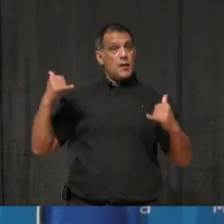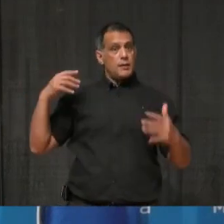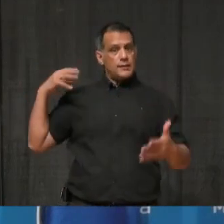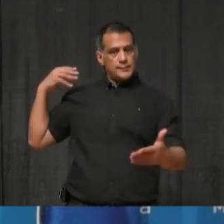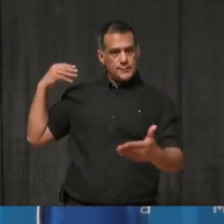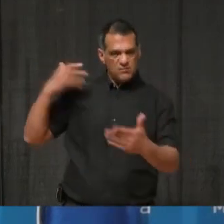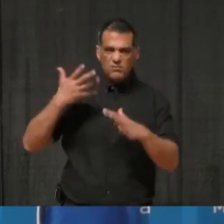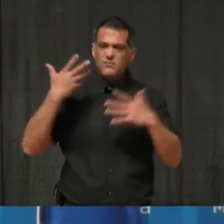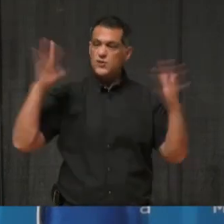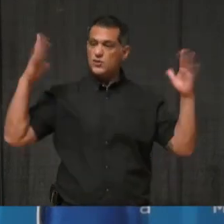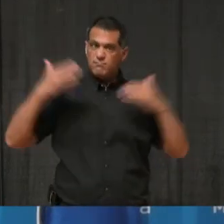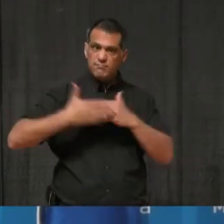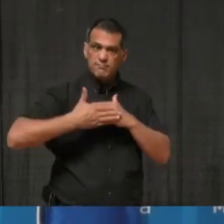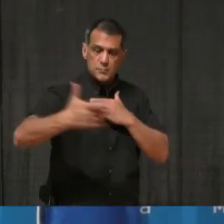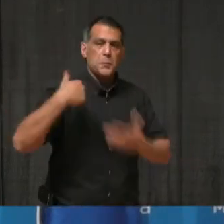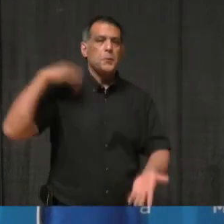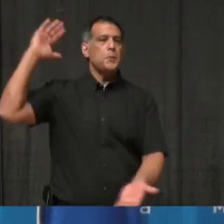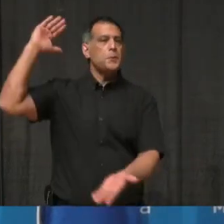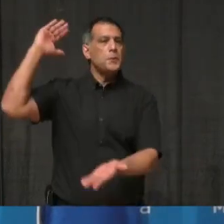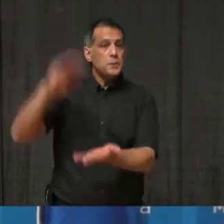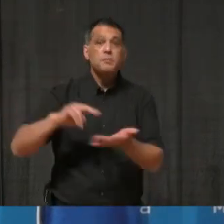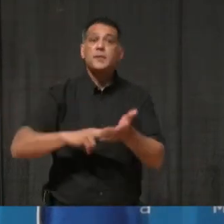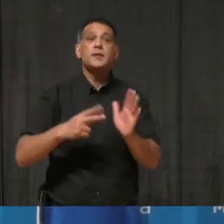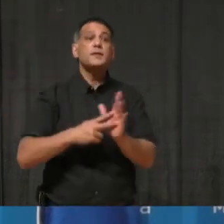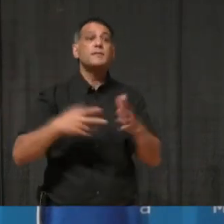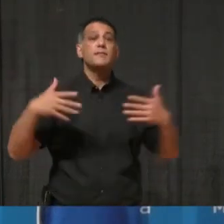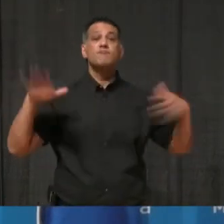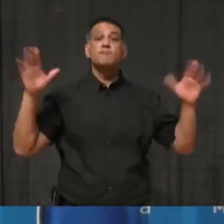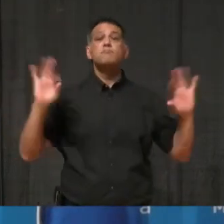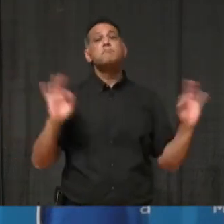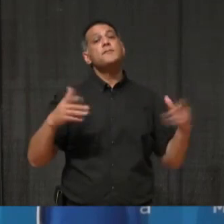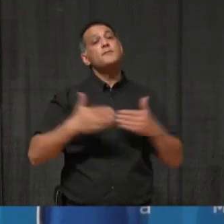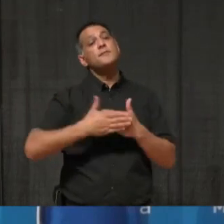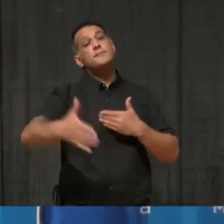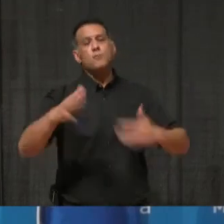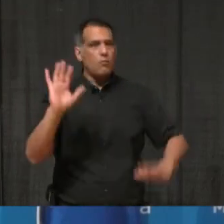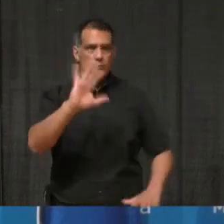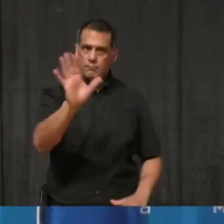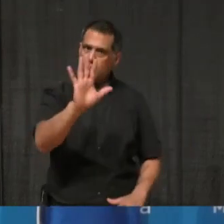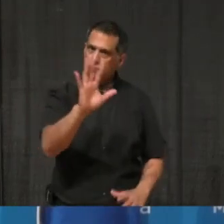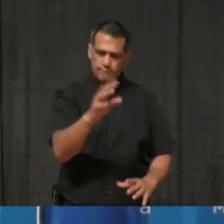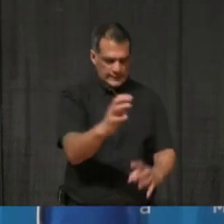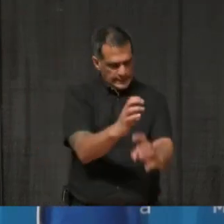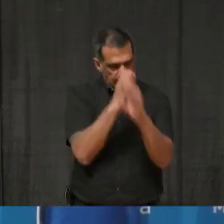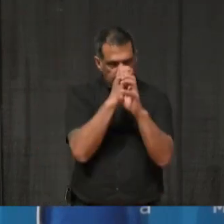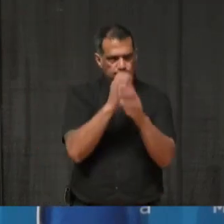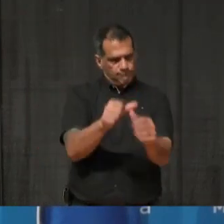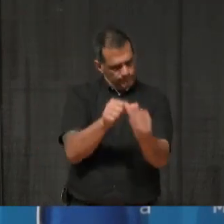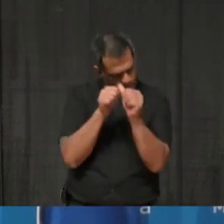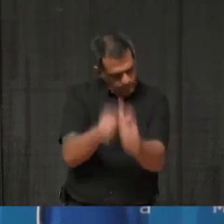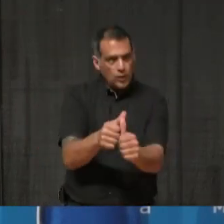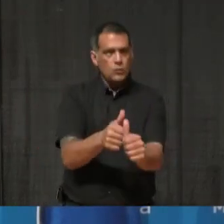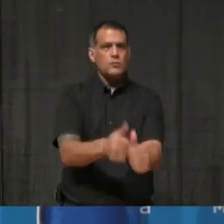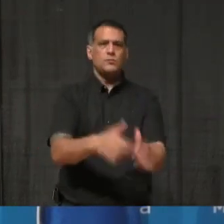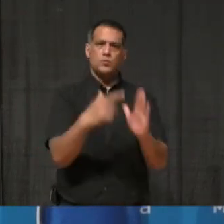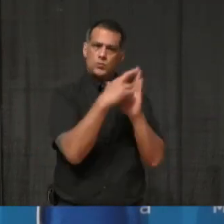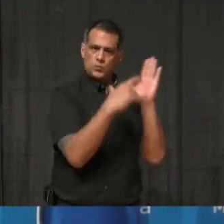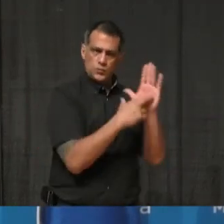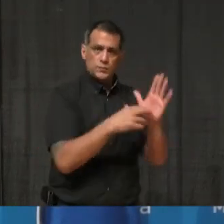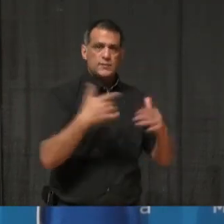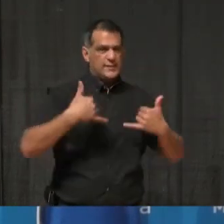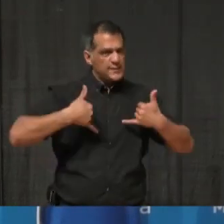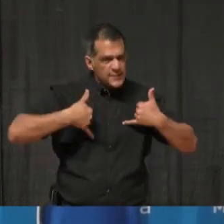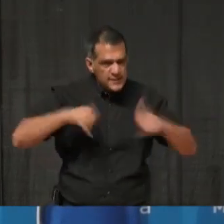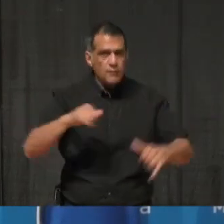can get complacent. We have to remain vigilant. The reality is that our hospitals remain in a